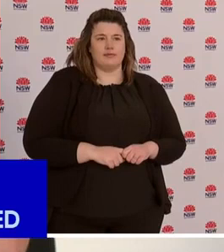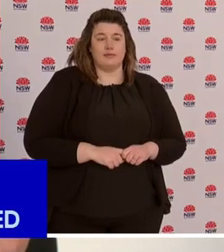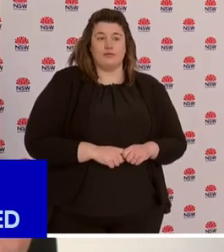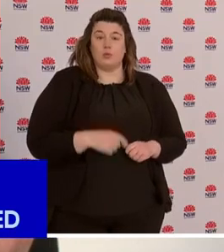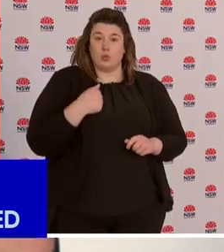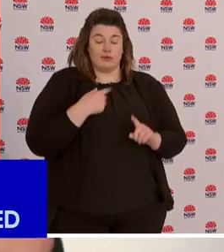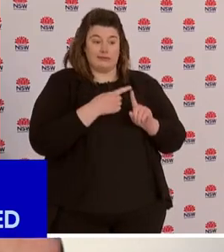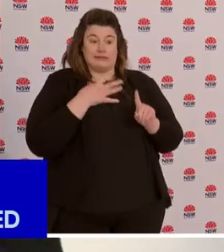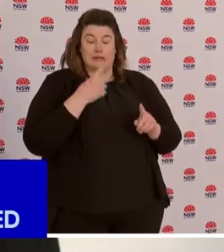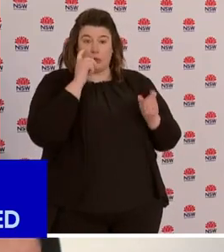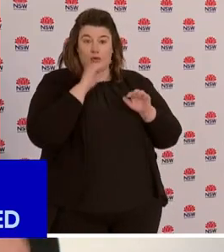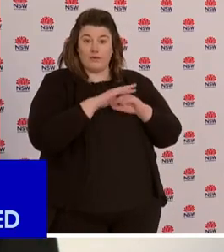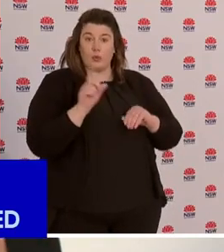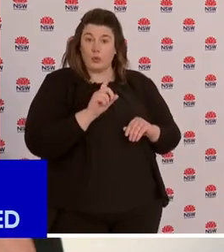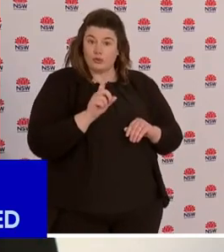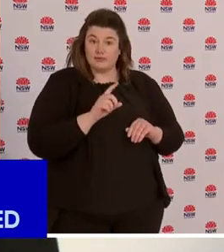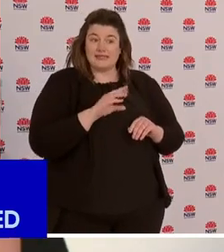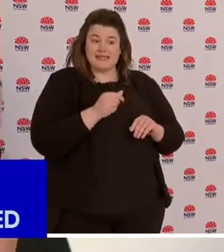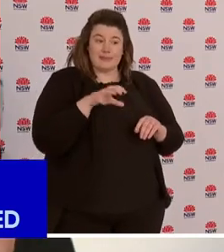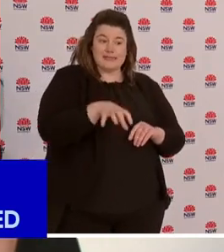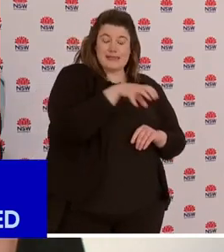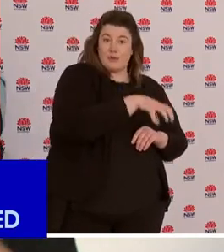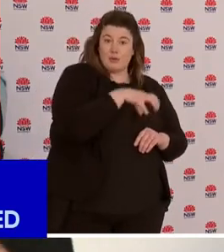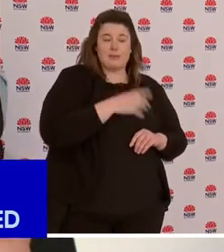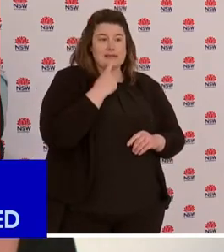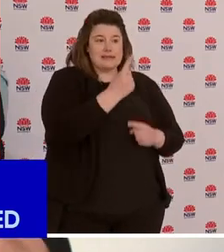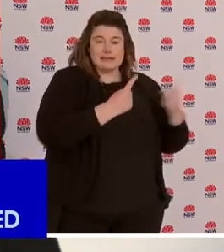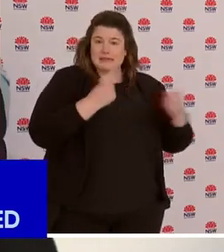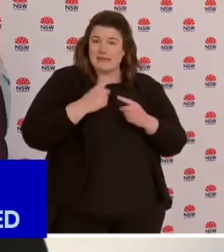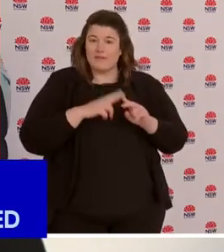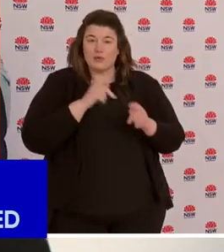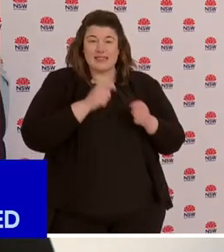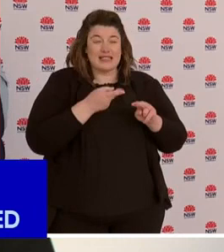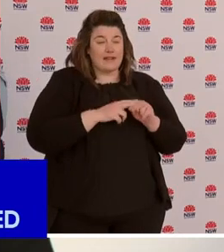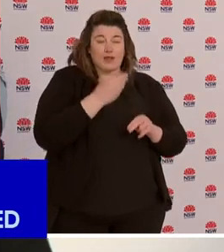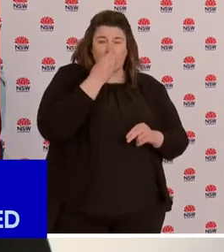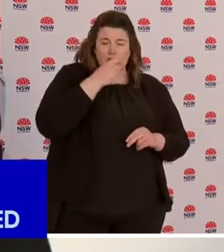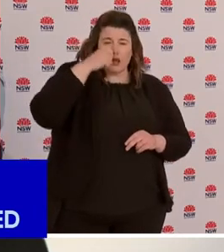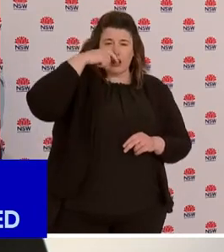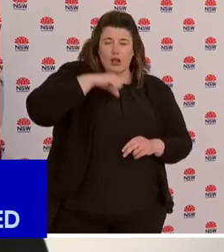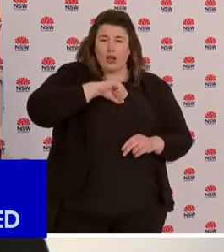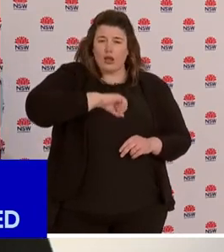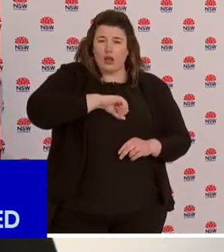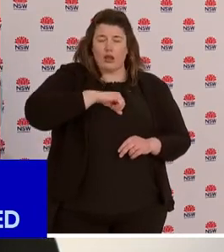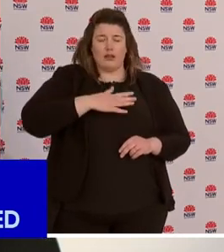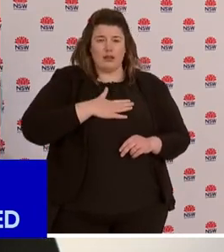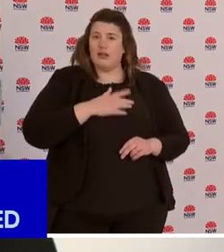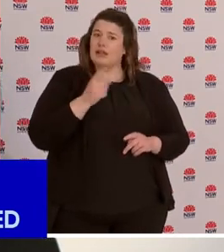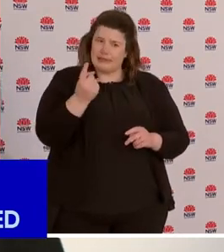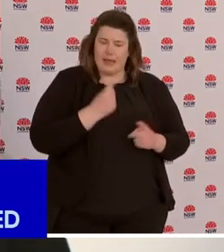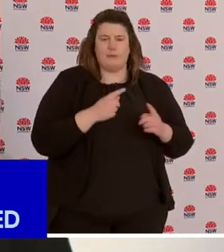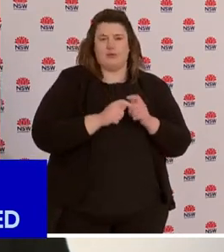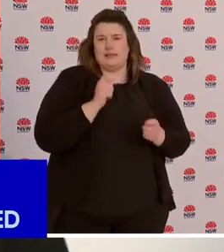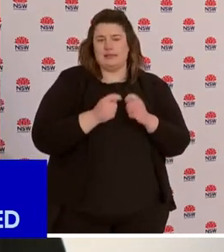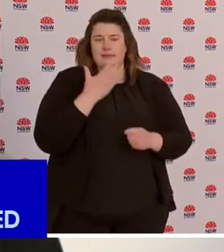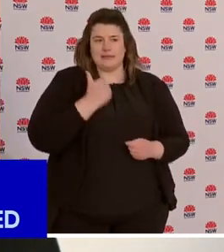in certain suburbs to come forward for testing with even the mildest of symptoms. And I'll just go through those areas. On the north